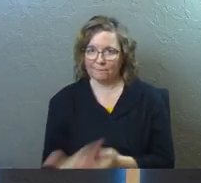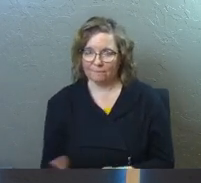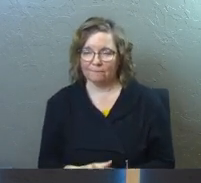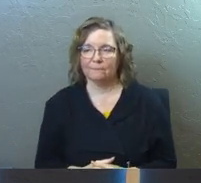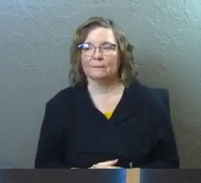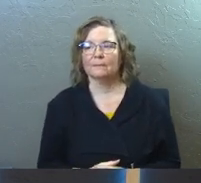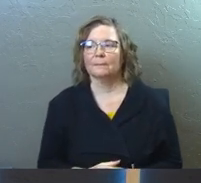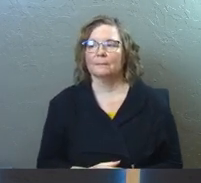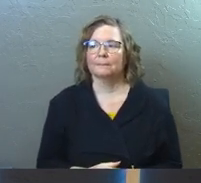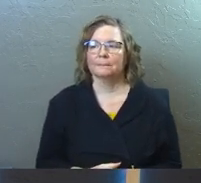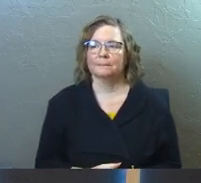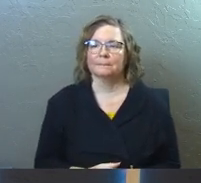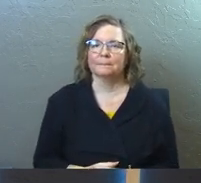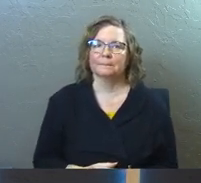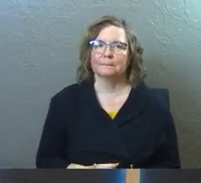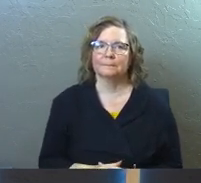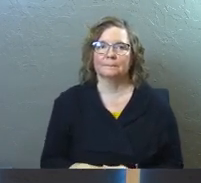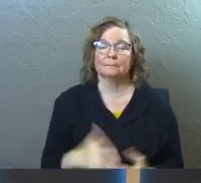stuff.